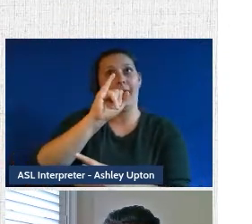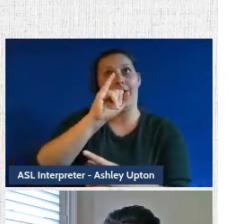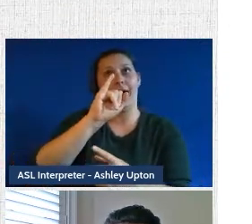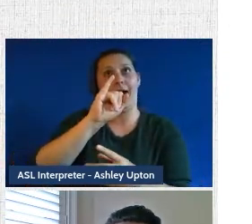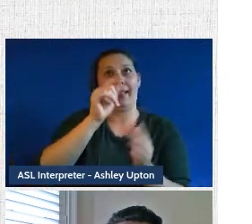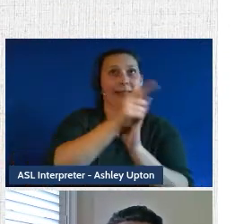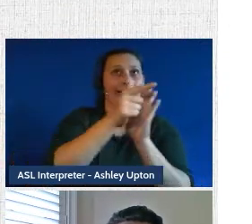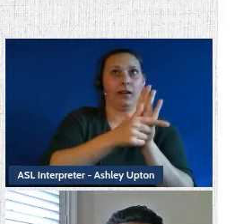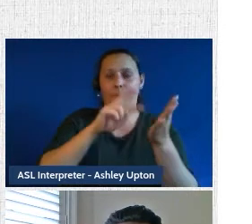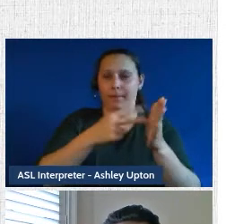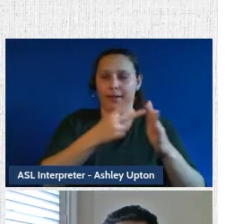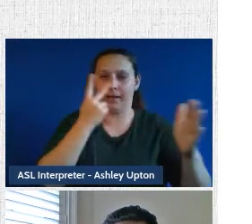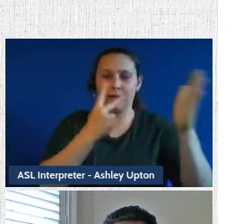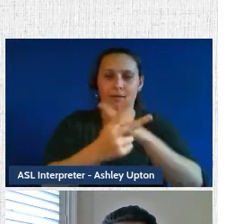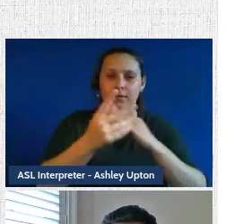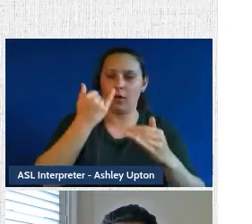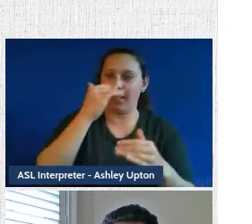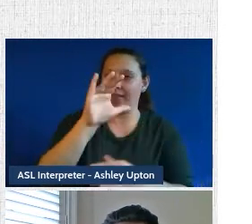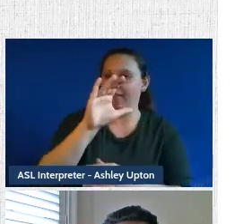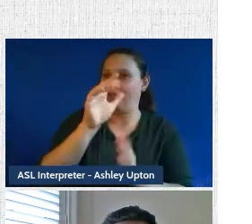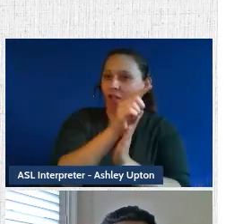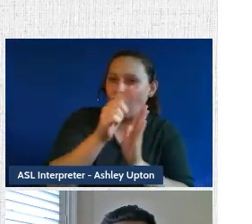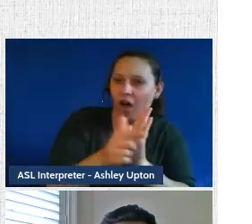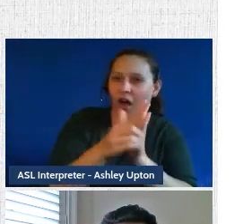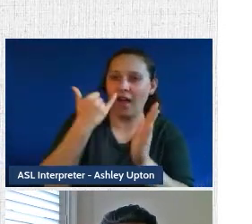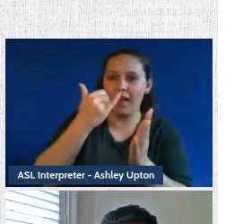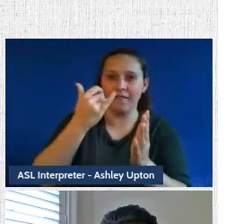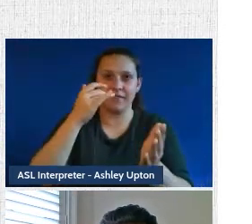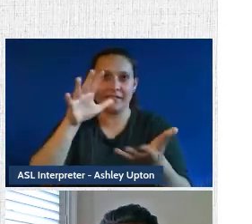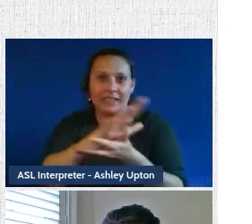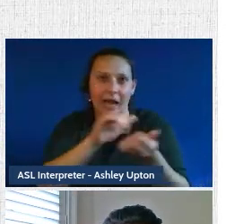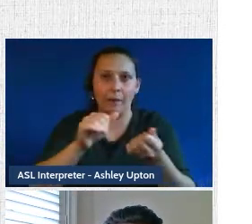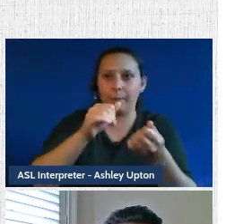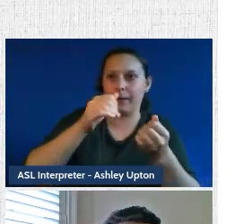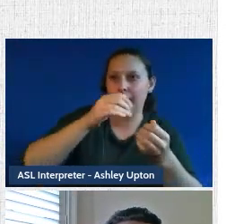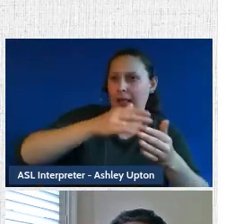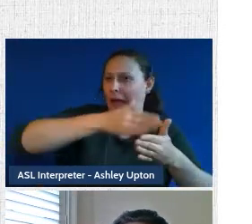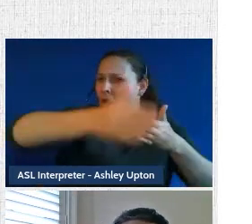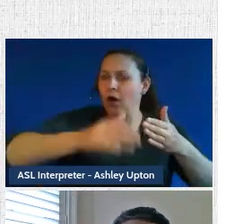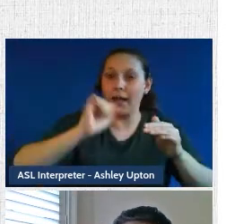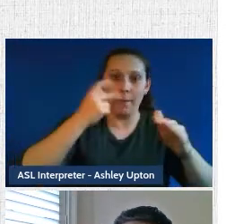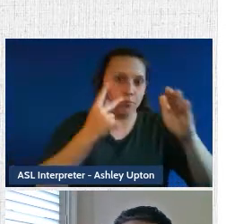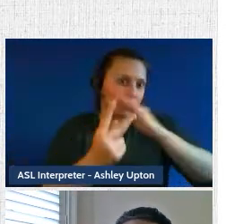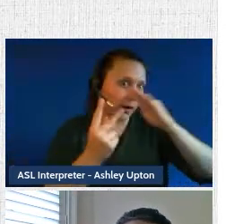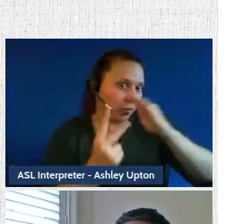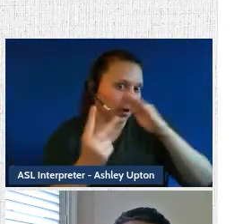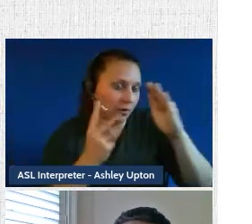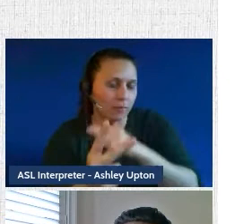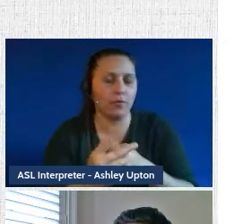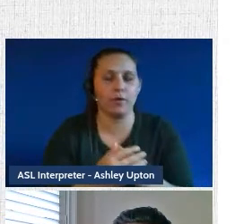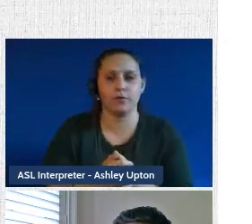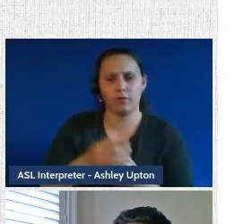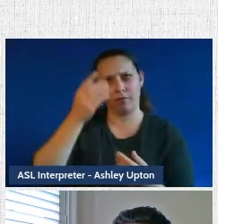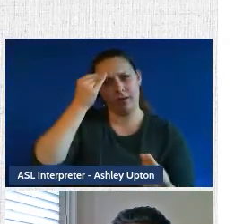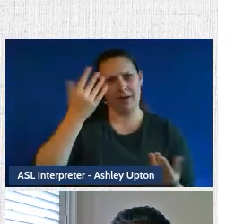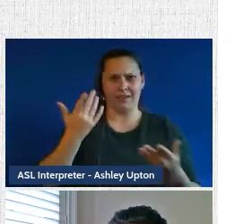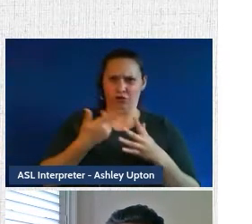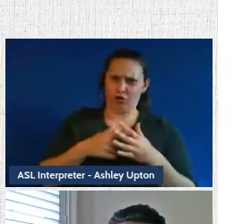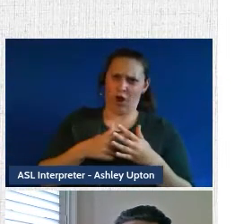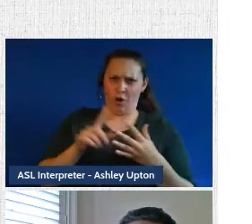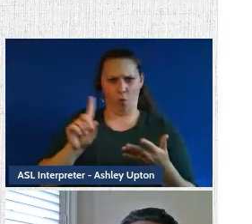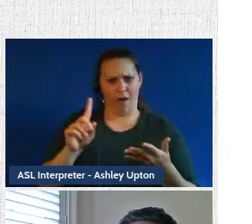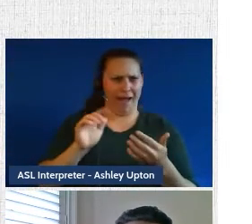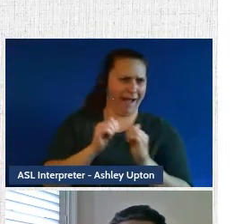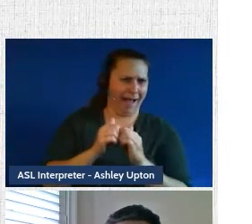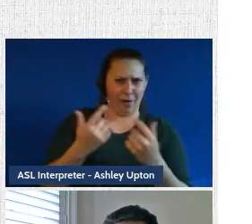that can, you know, synthesize case law, predict damages, and predict outcomes. And so the question becomes, you know, where do you start? Where do you start with something like this?